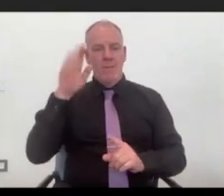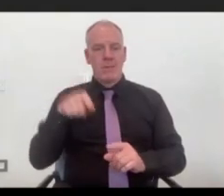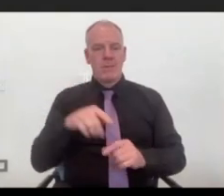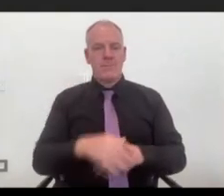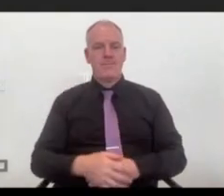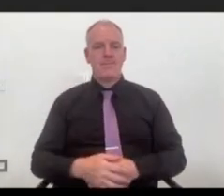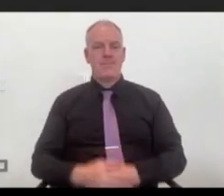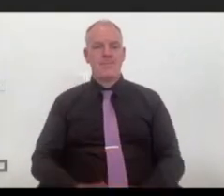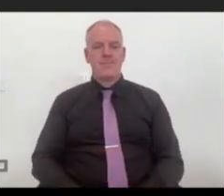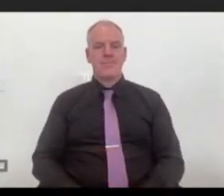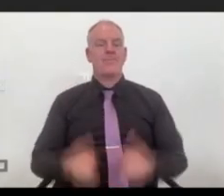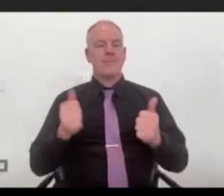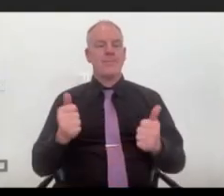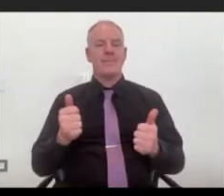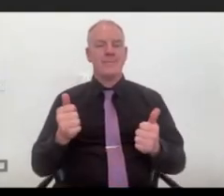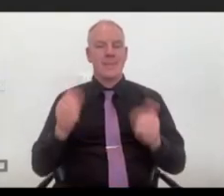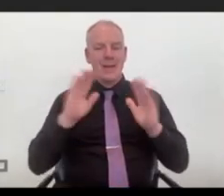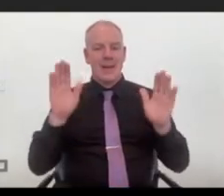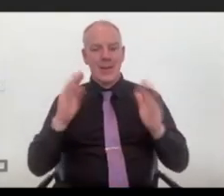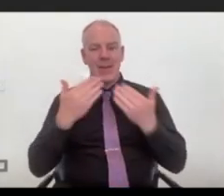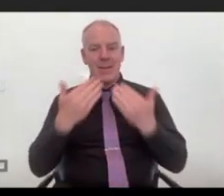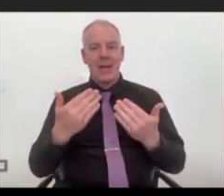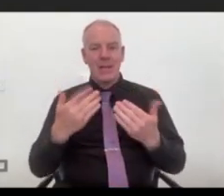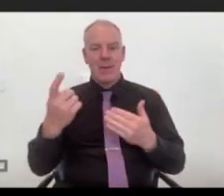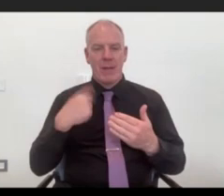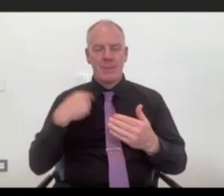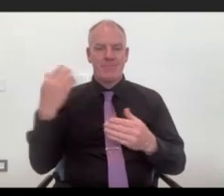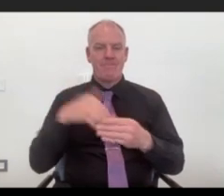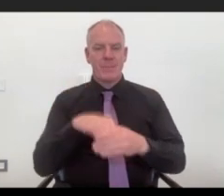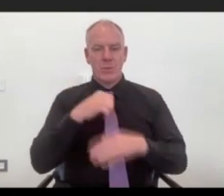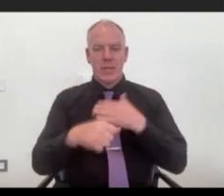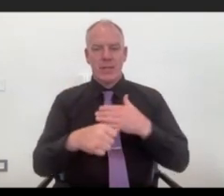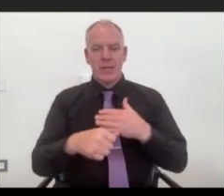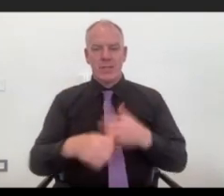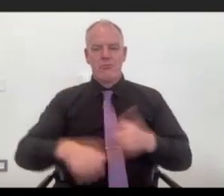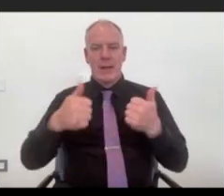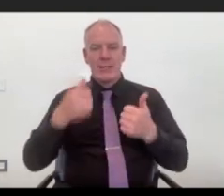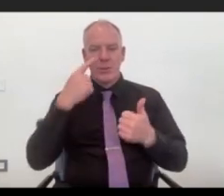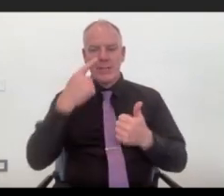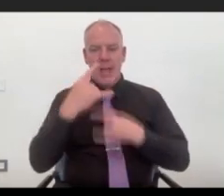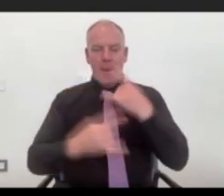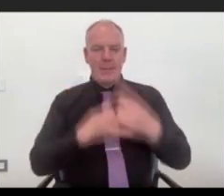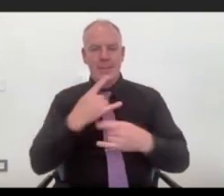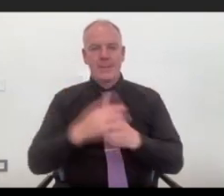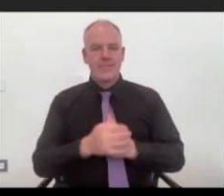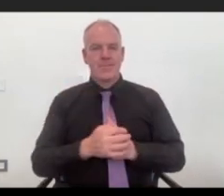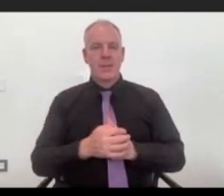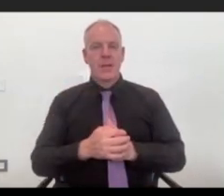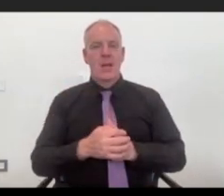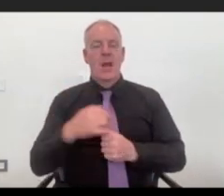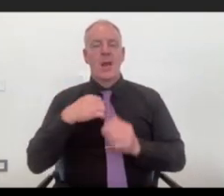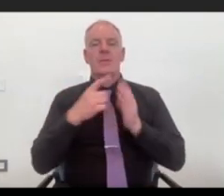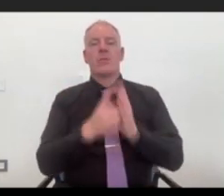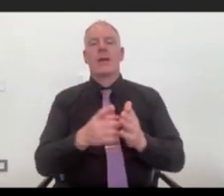Lorraine. Welcome. Hi, how are you? Thanks a million for, for inviting me to this. It's, it's great to see this conversation happening. I'm a Director of